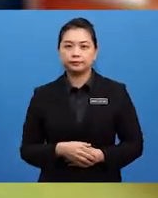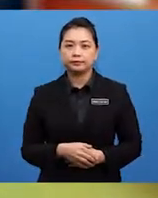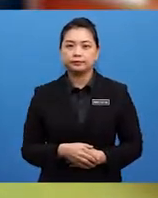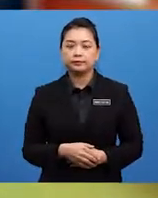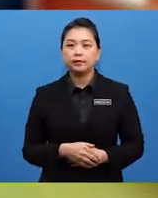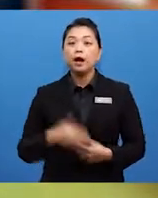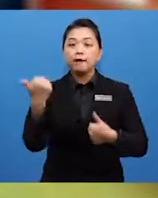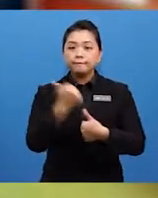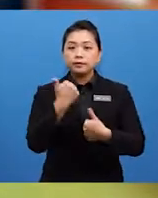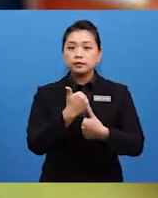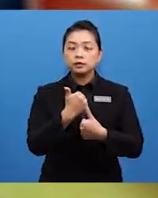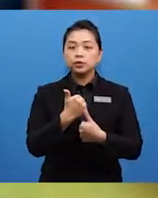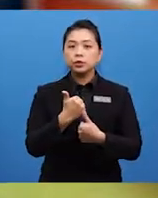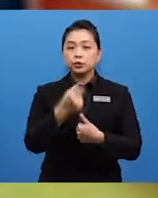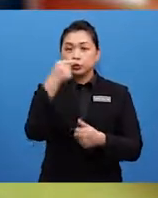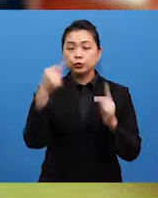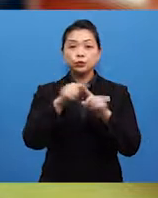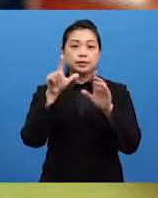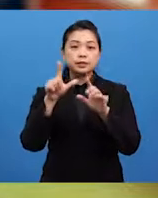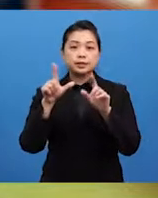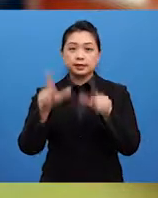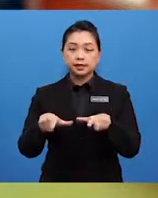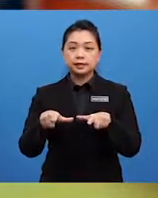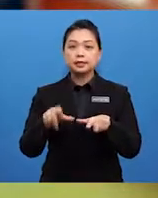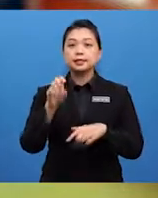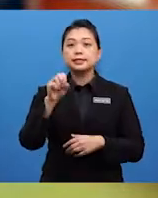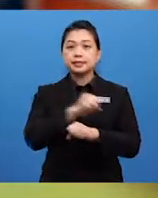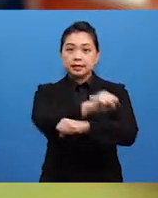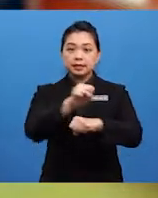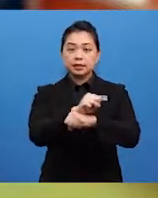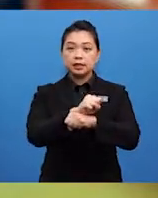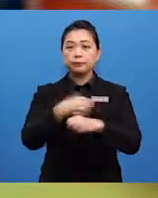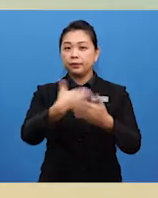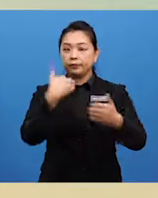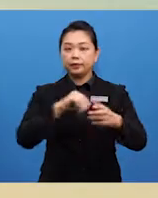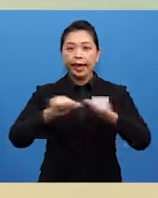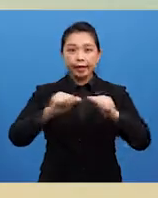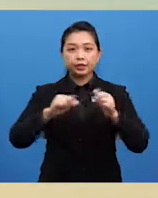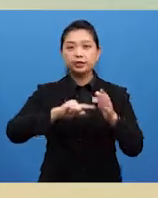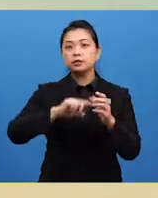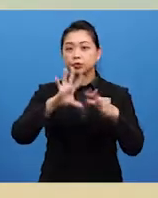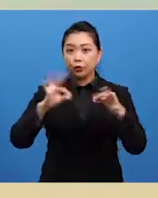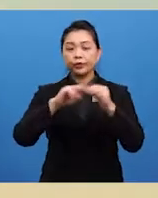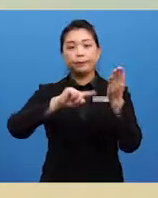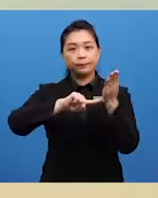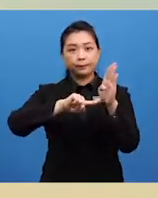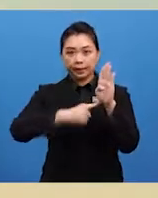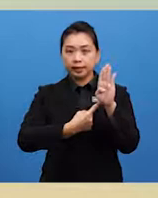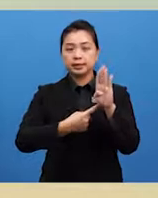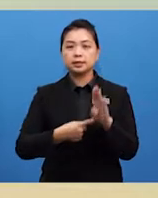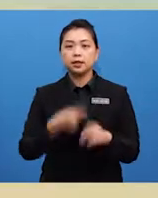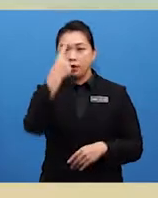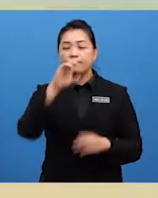The first is to set the scene before the action of the story begins. For